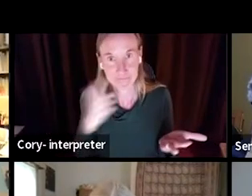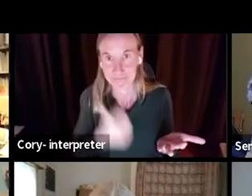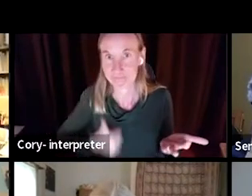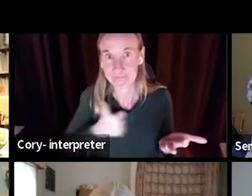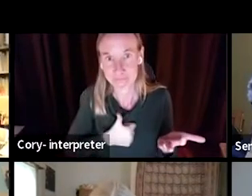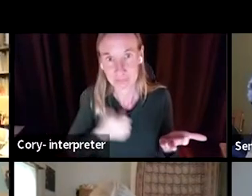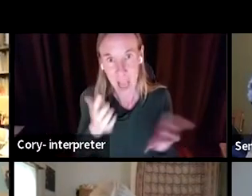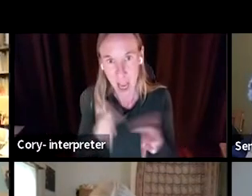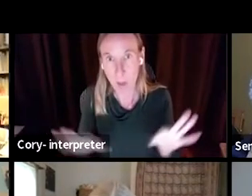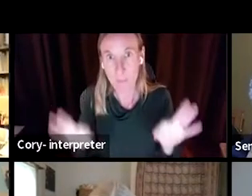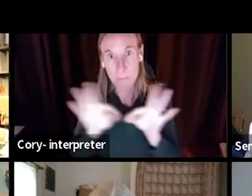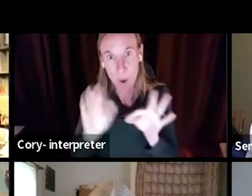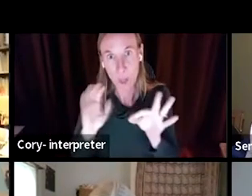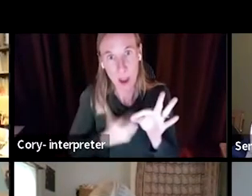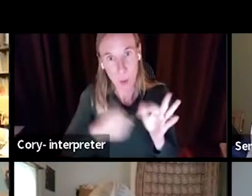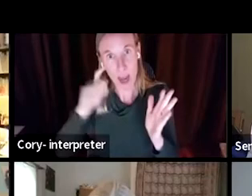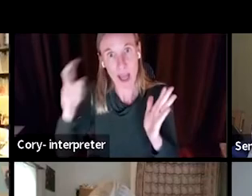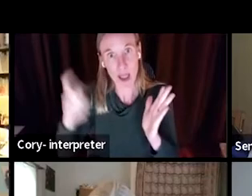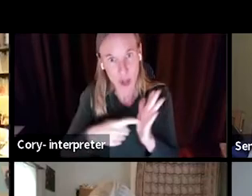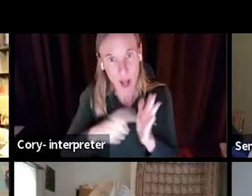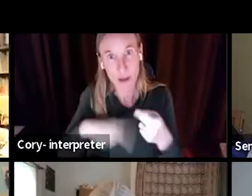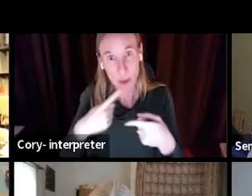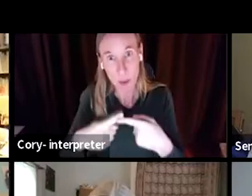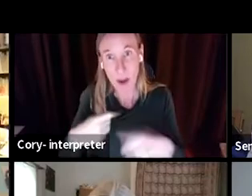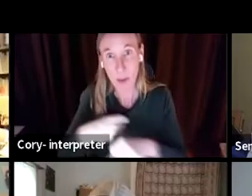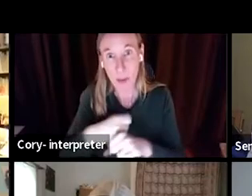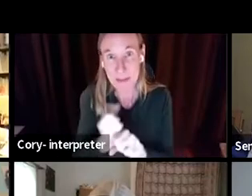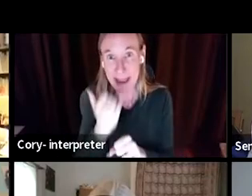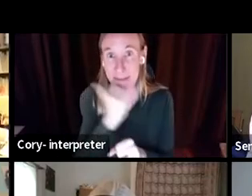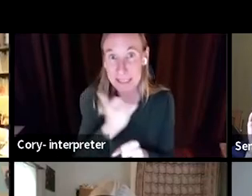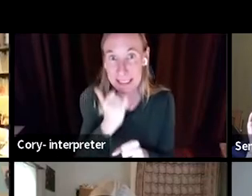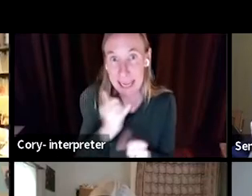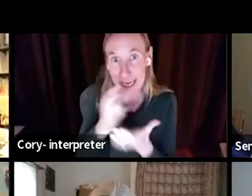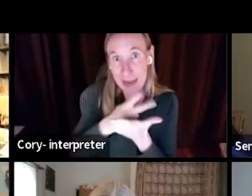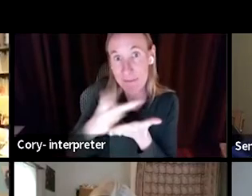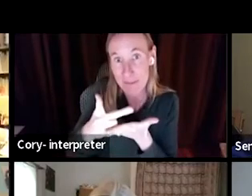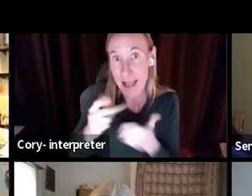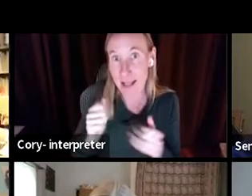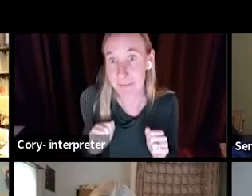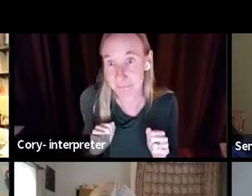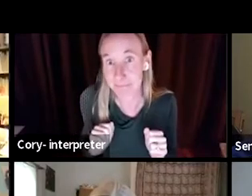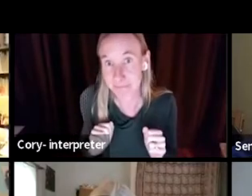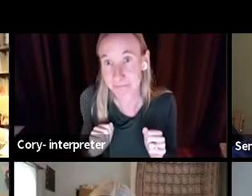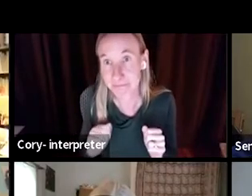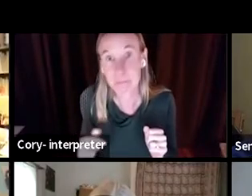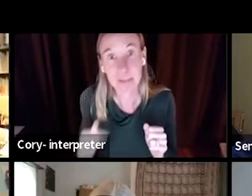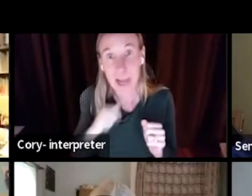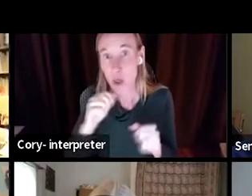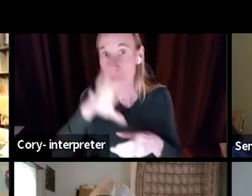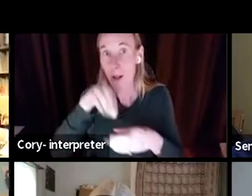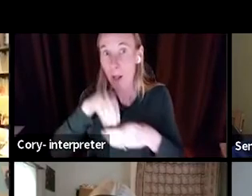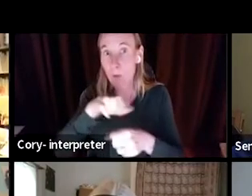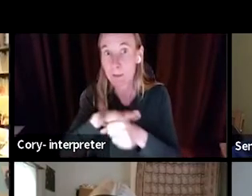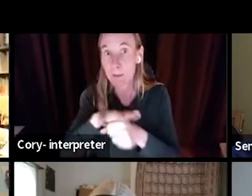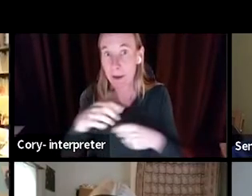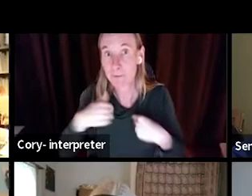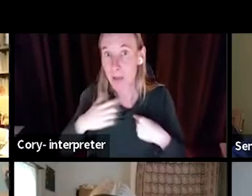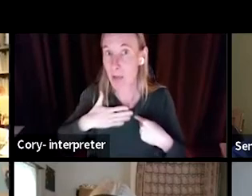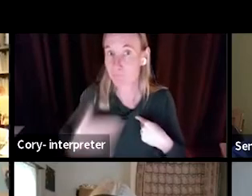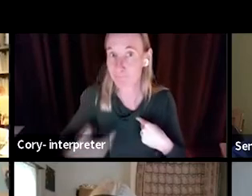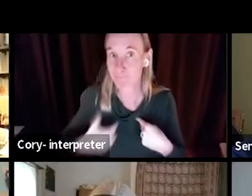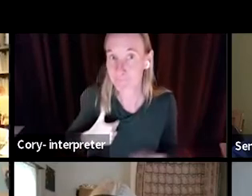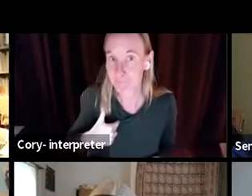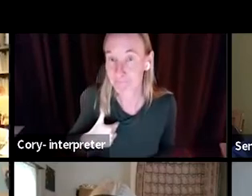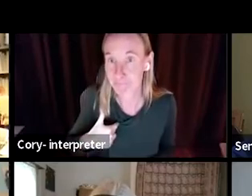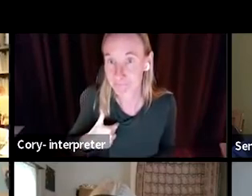all to be able to acknowledge when we fail and failed or fallen down on being as inclusive, um, as we hope to be